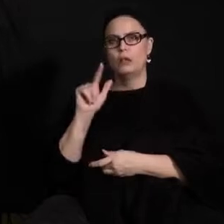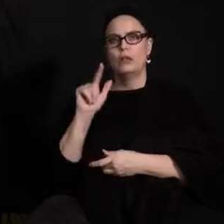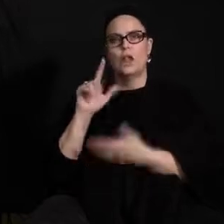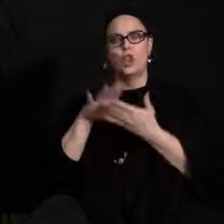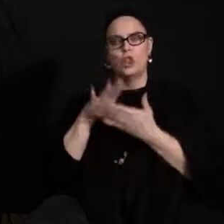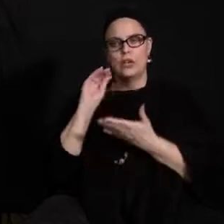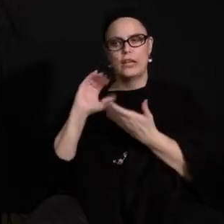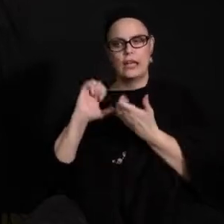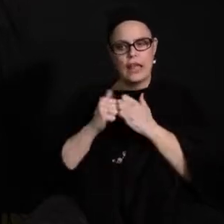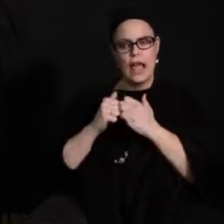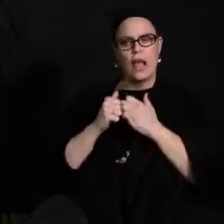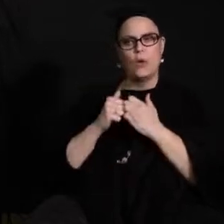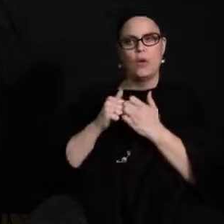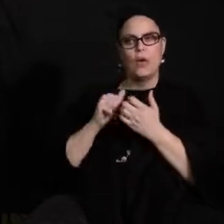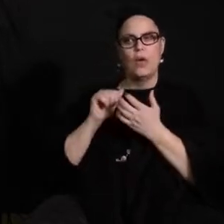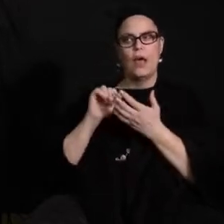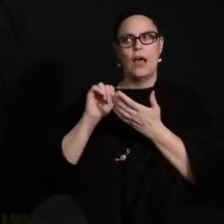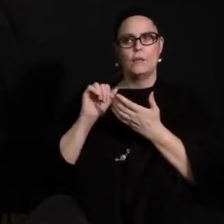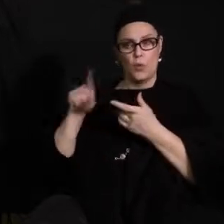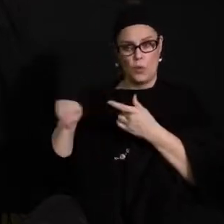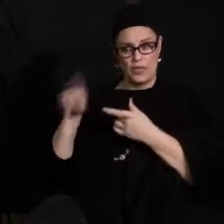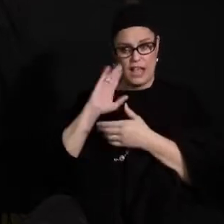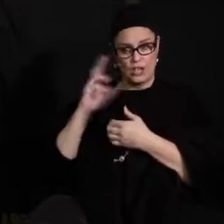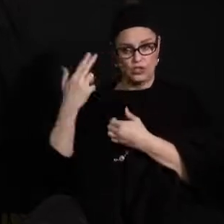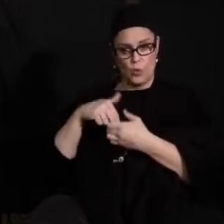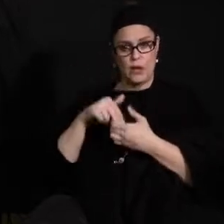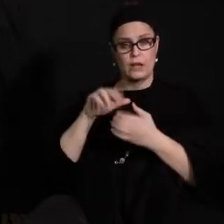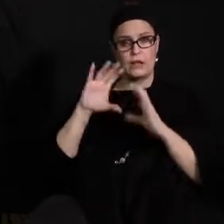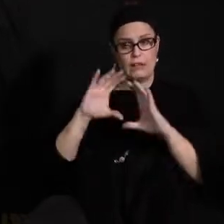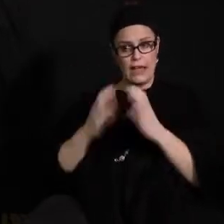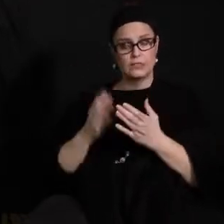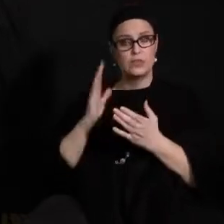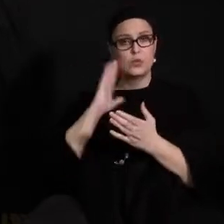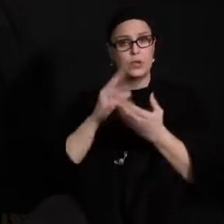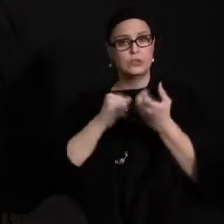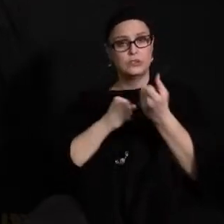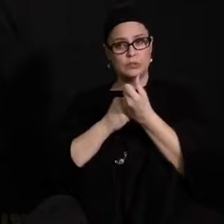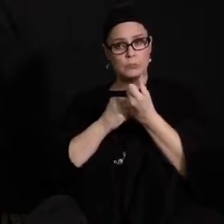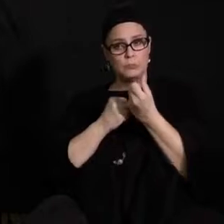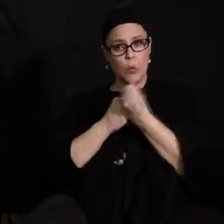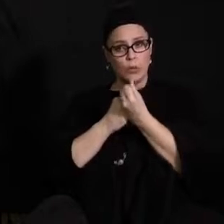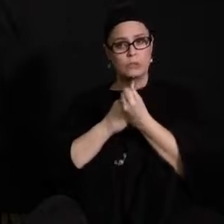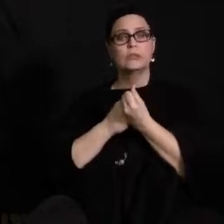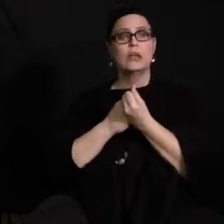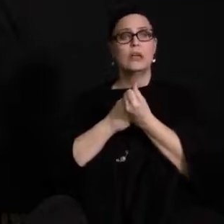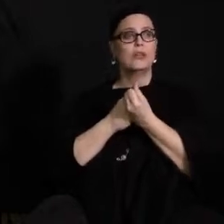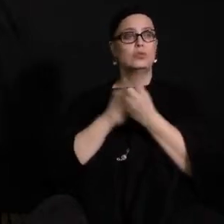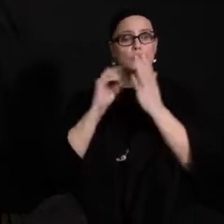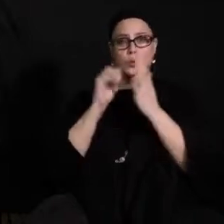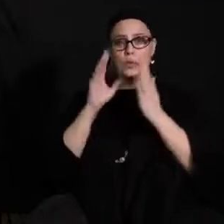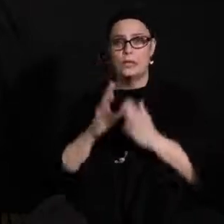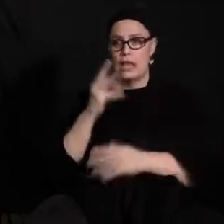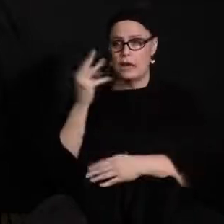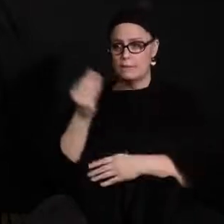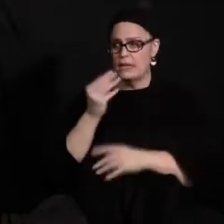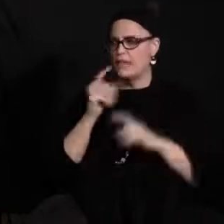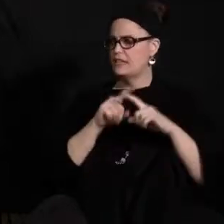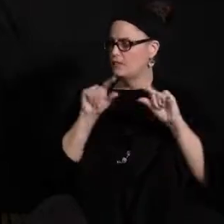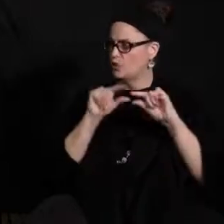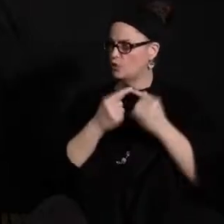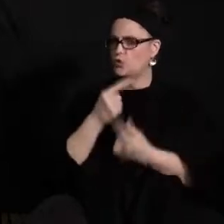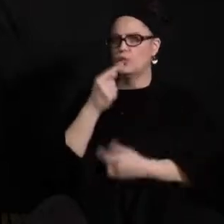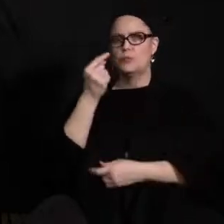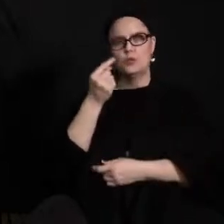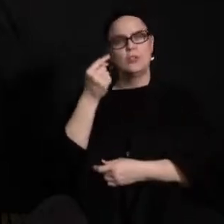site will work that if they're going to conjoin classes so that they would be able to support the students on a Monday. And then if it was another group on a Tuesday,